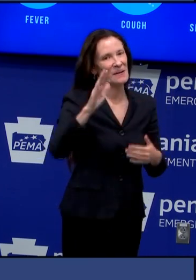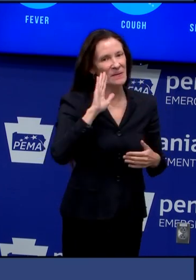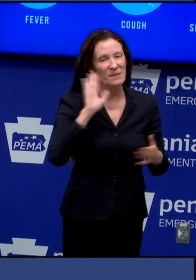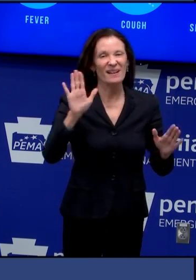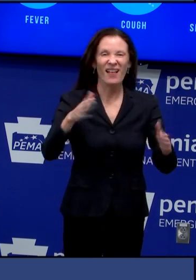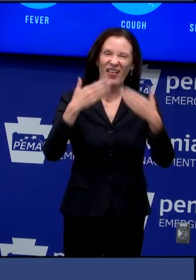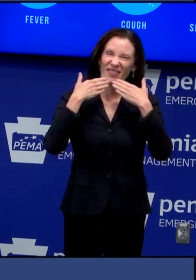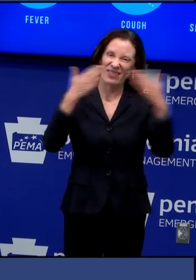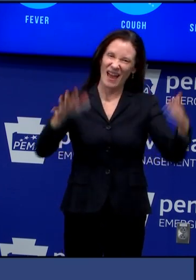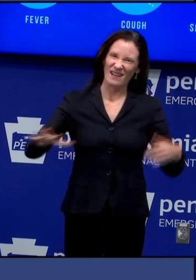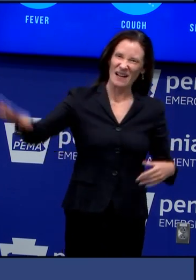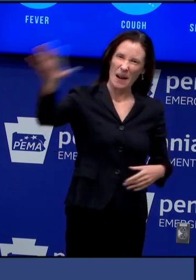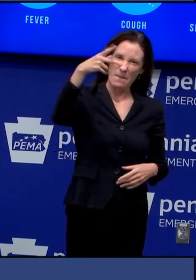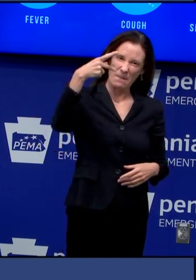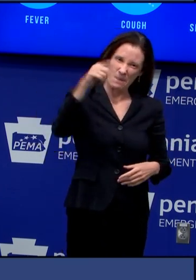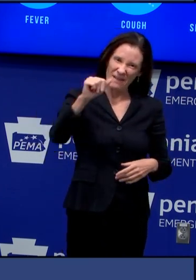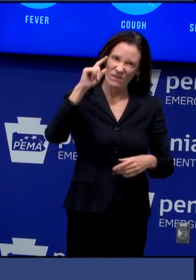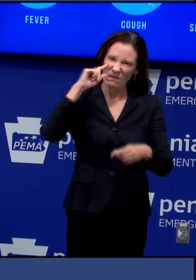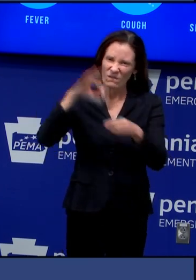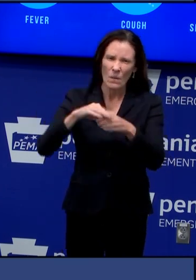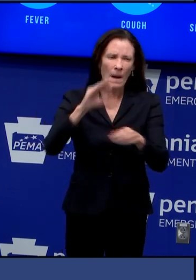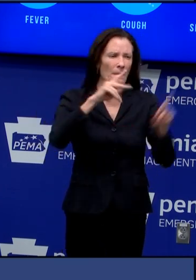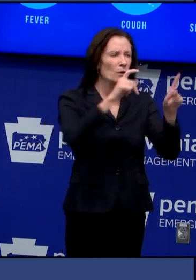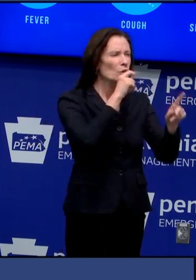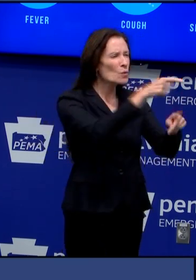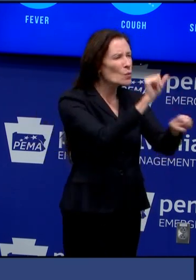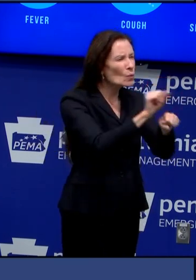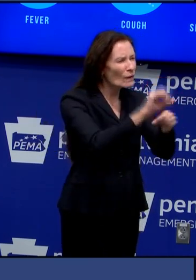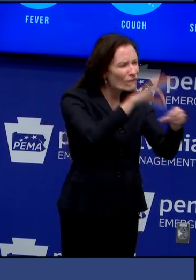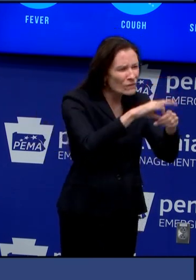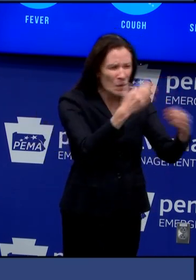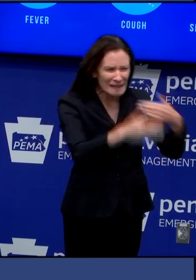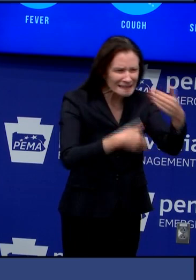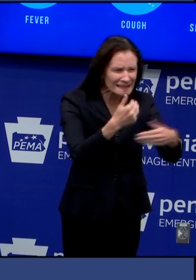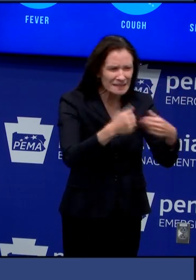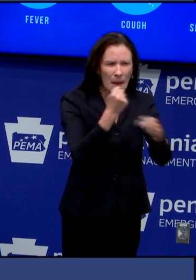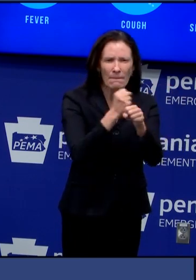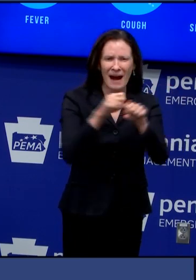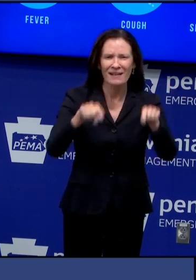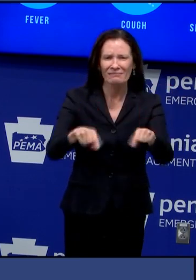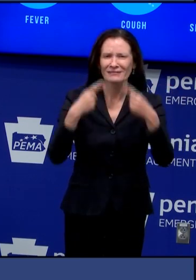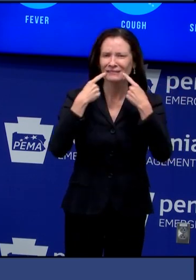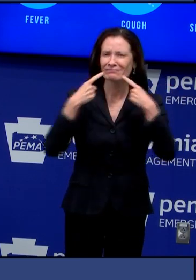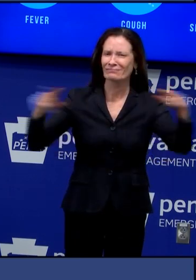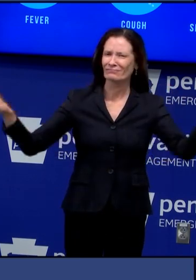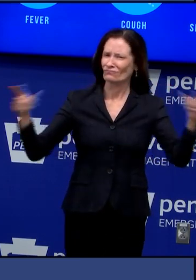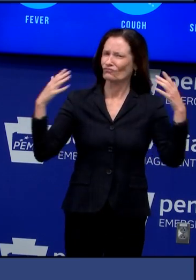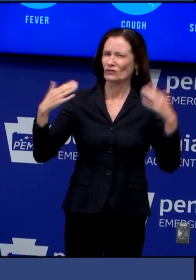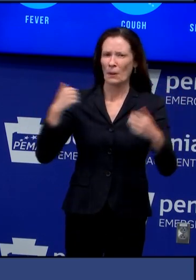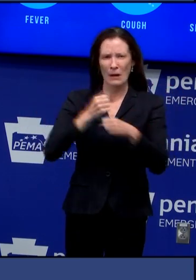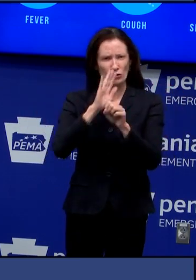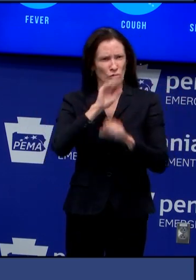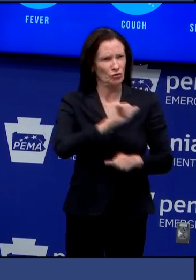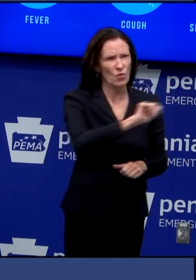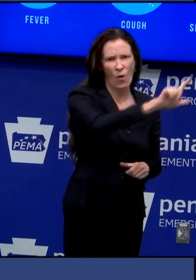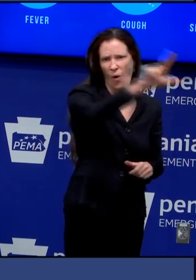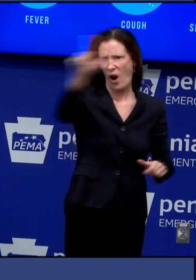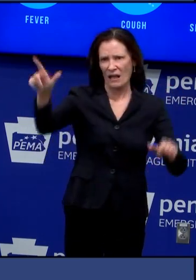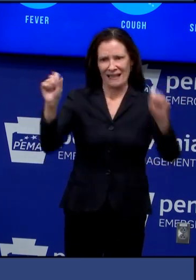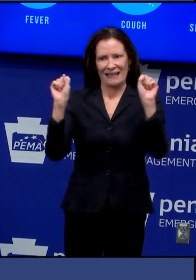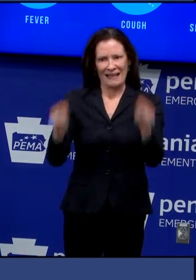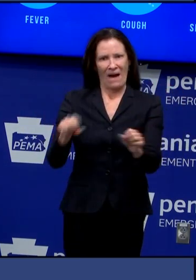to make this primary election successful and ensure that every vote counts now I'm going to turn things over to